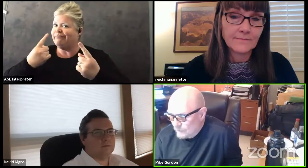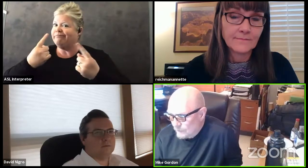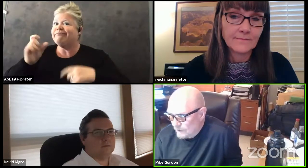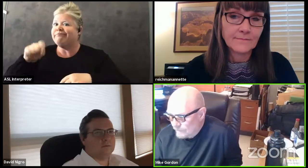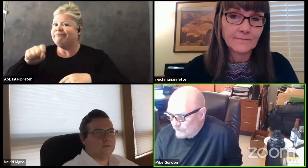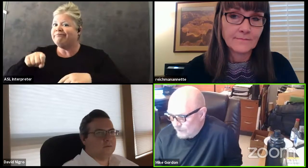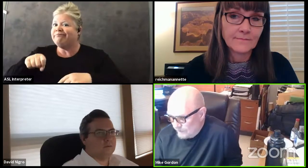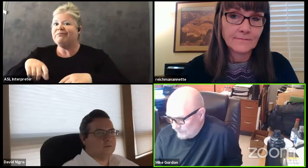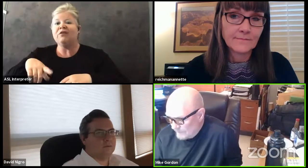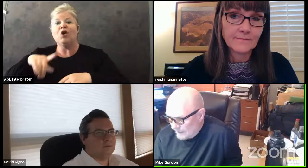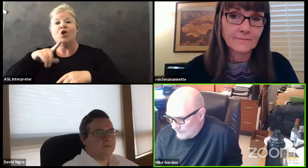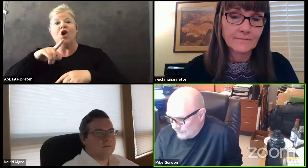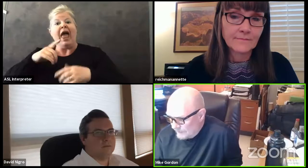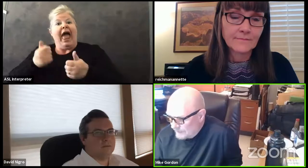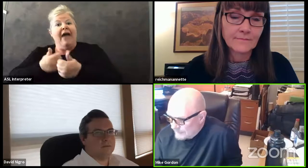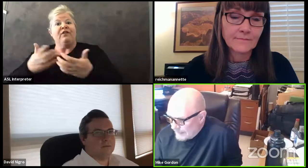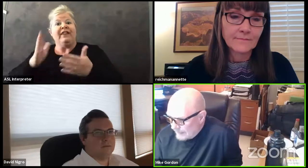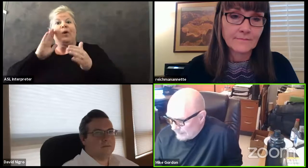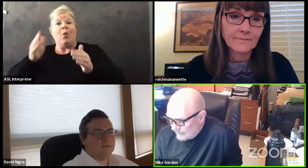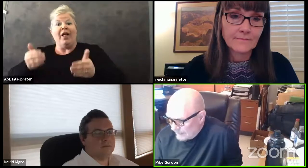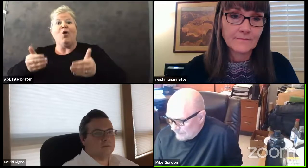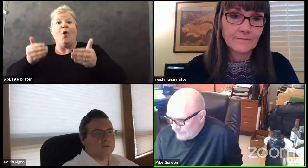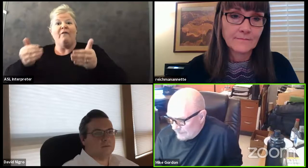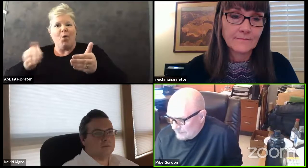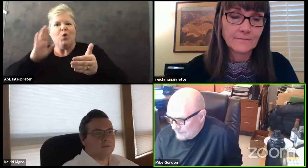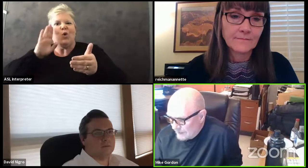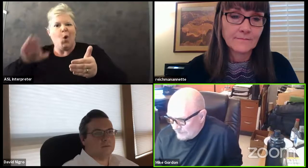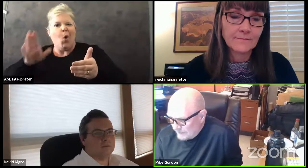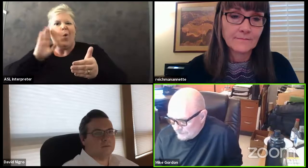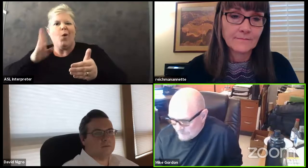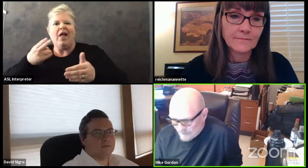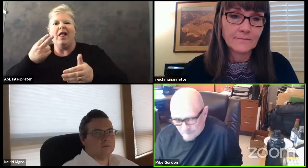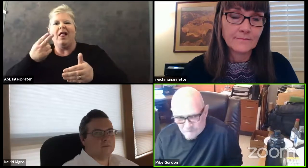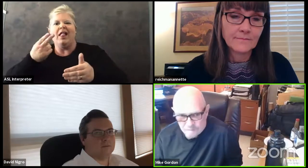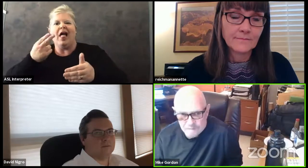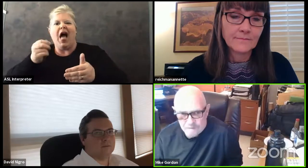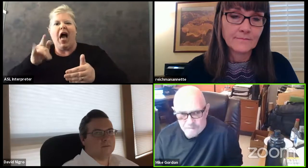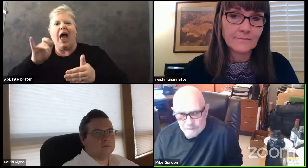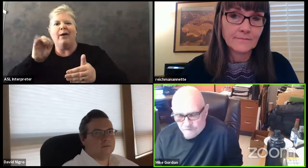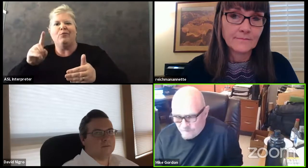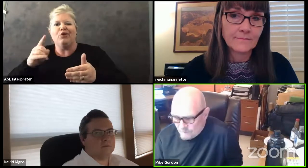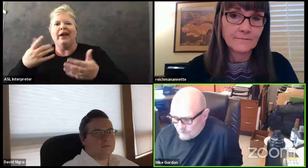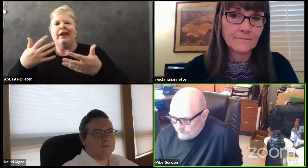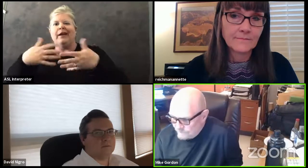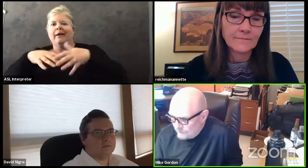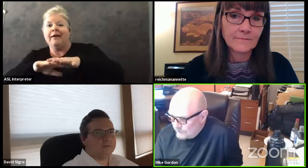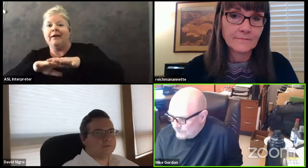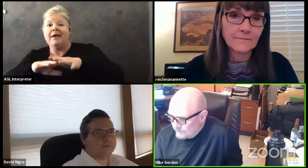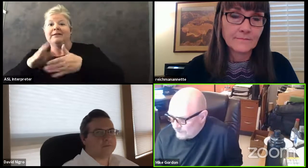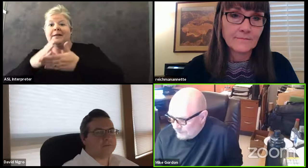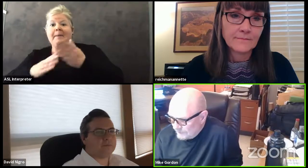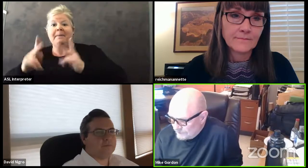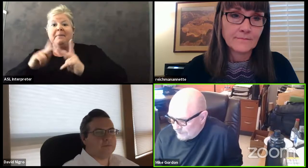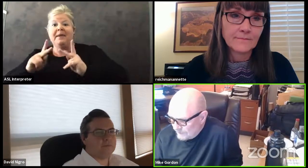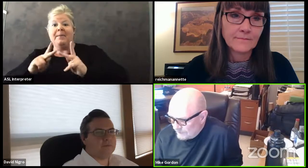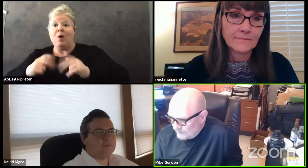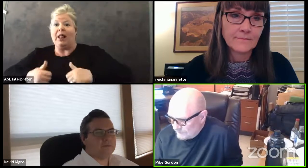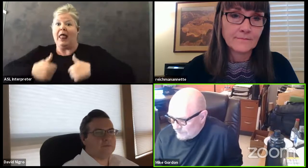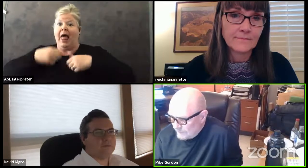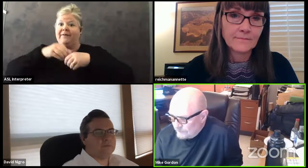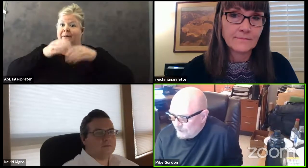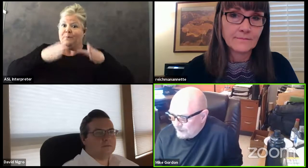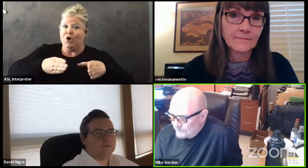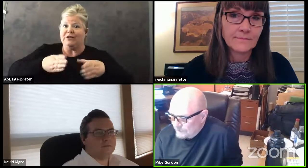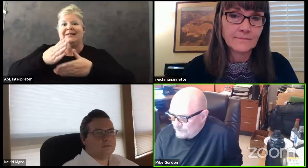everything will go forward it'll be a hybrid and have a combination of maybe some people in person but also some electronic